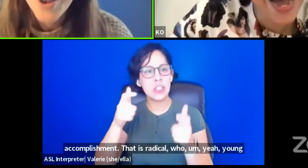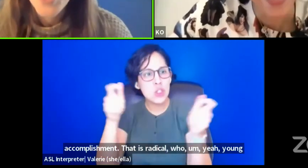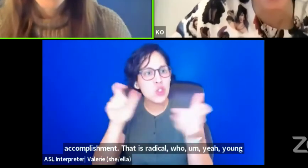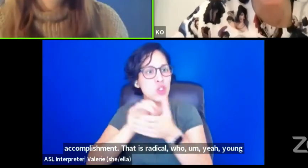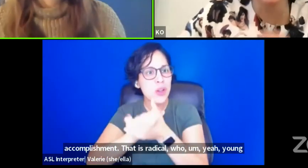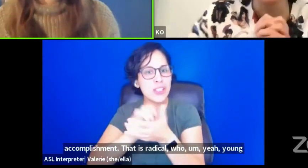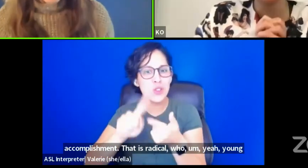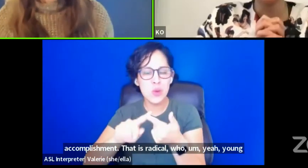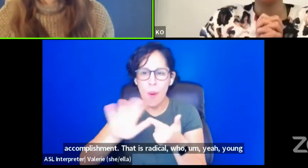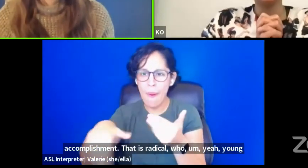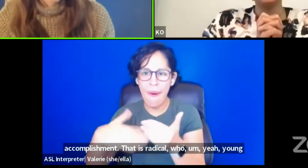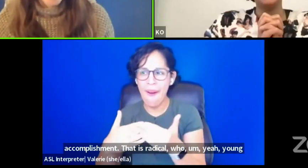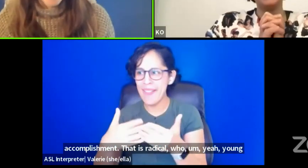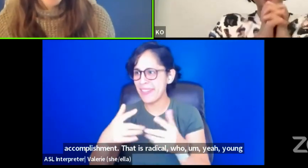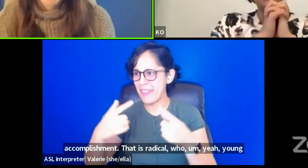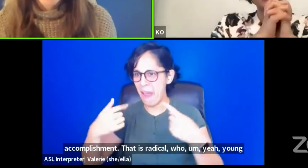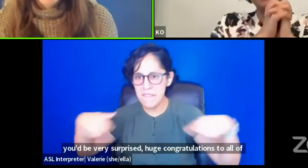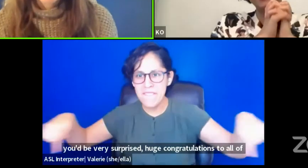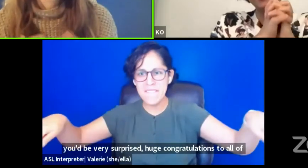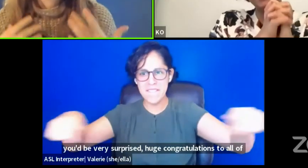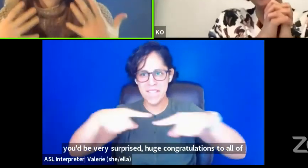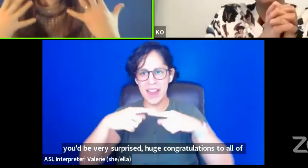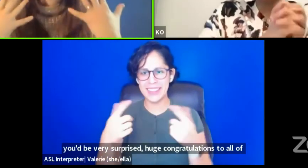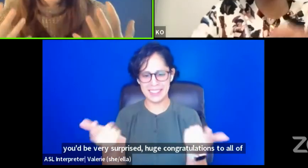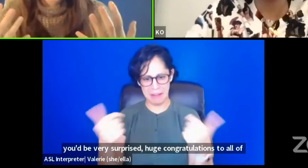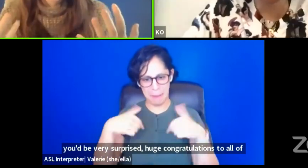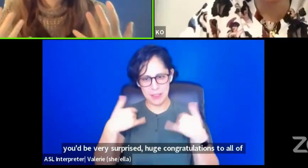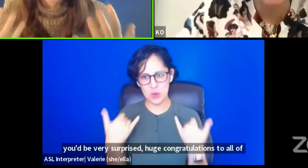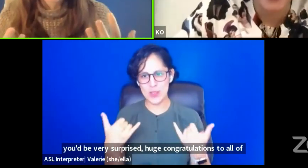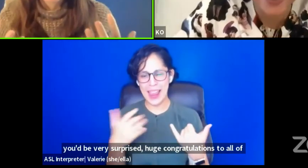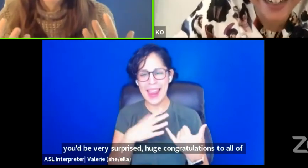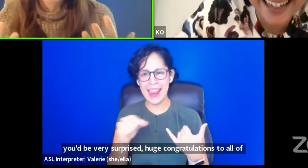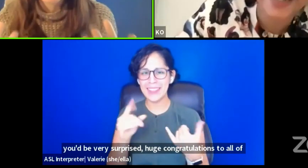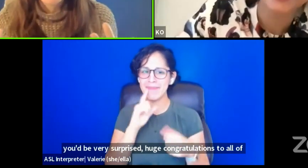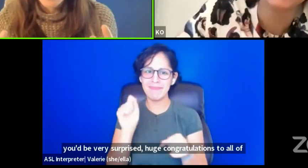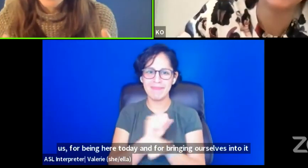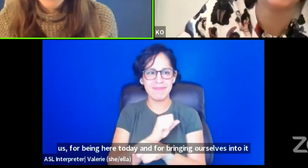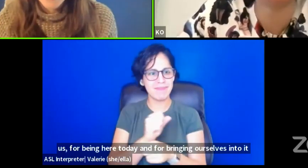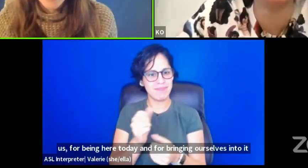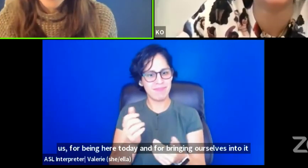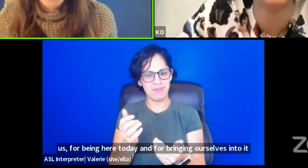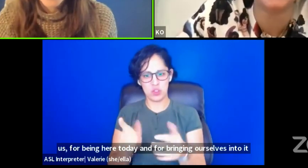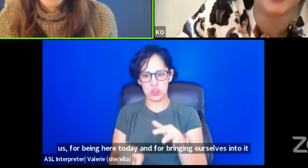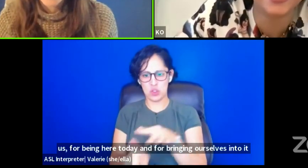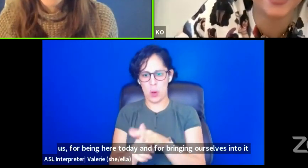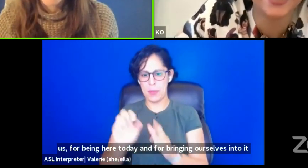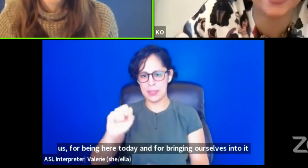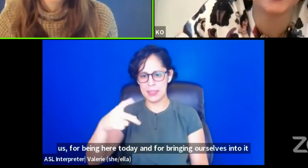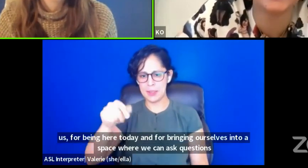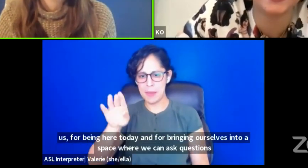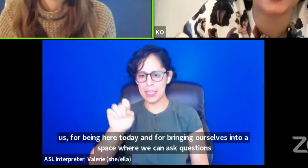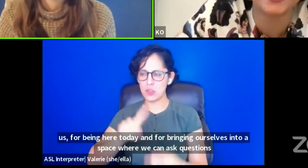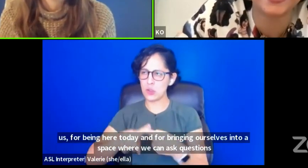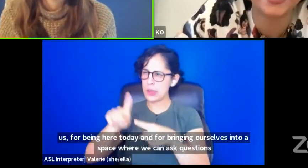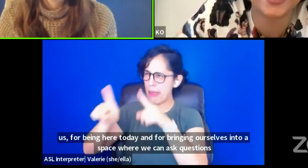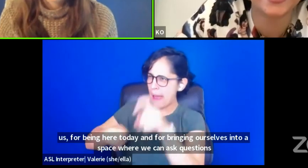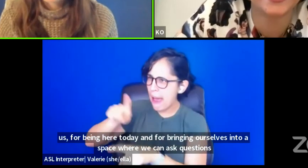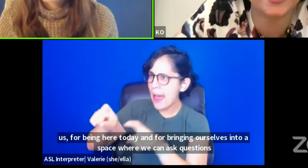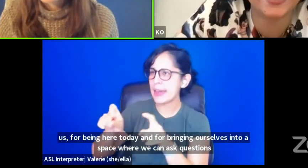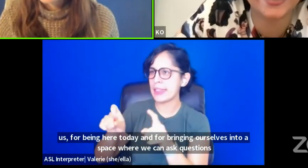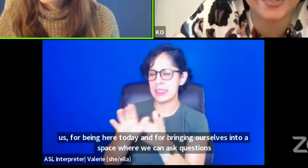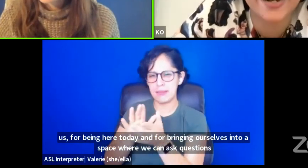for being here today and for bringing ourselves into a space where we can ask questions and be transparent.